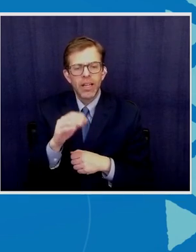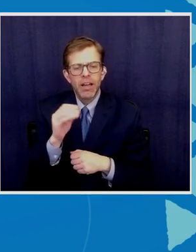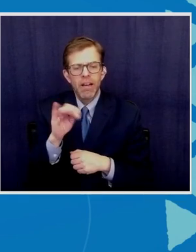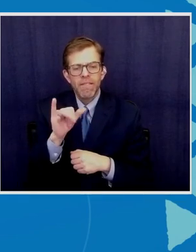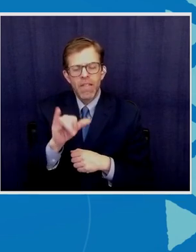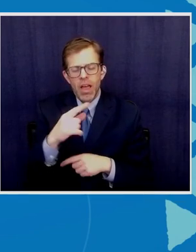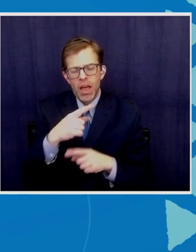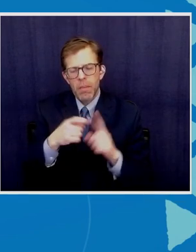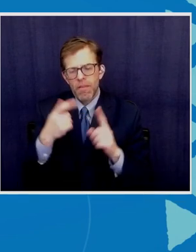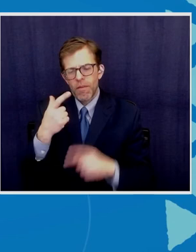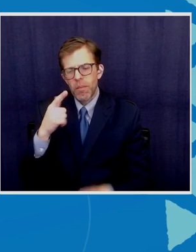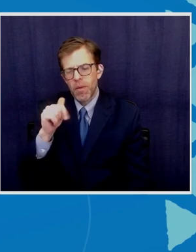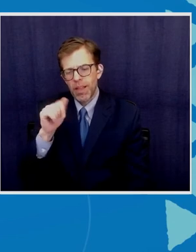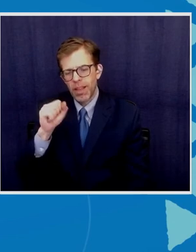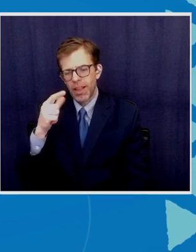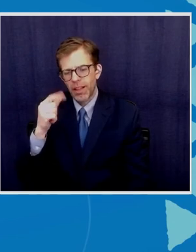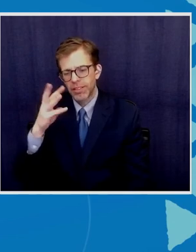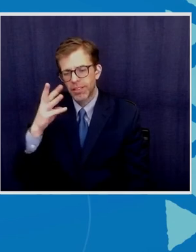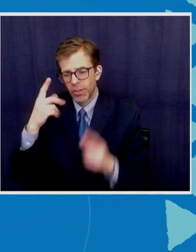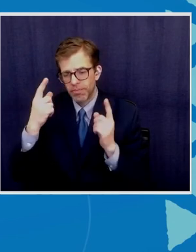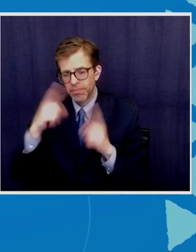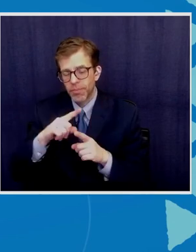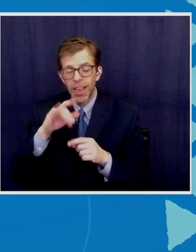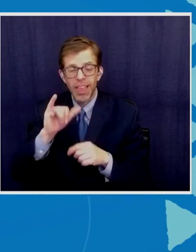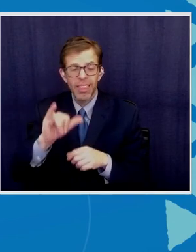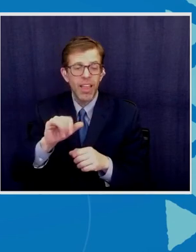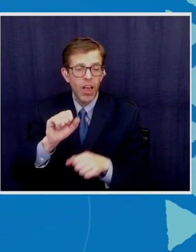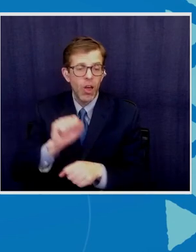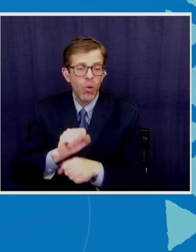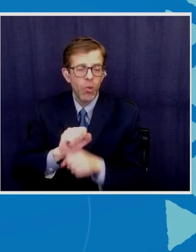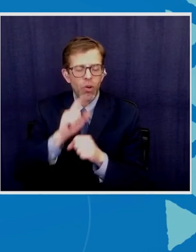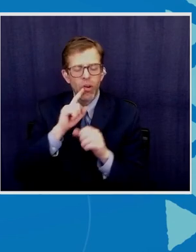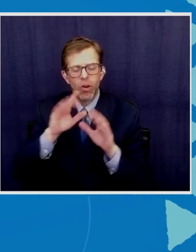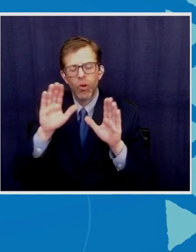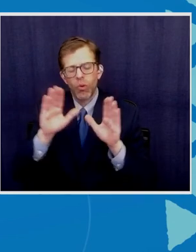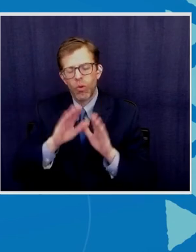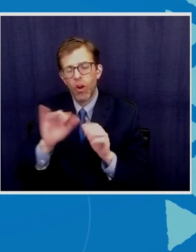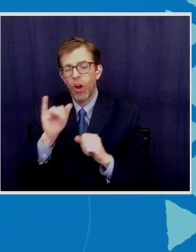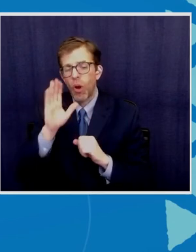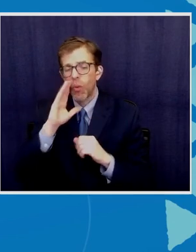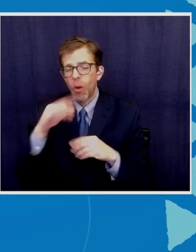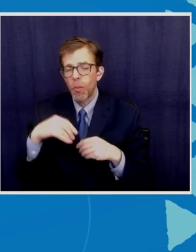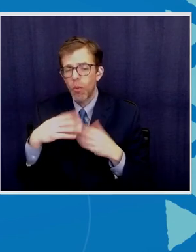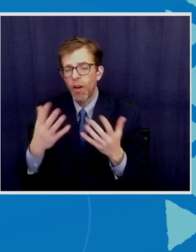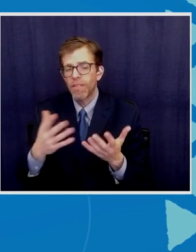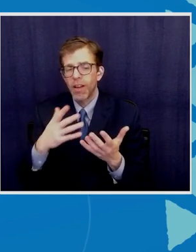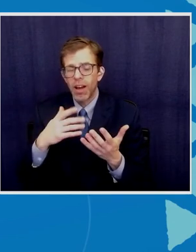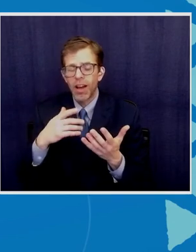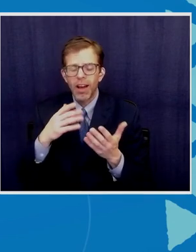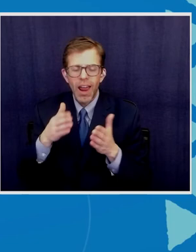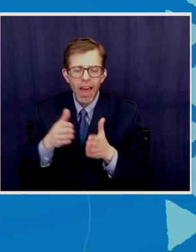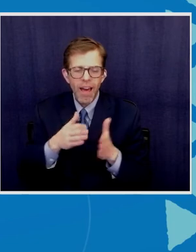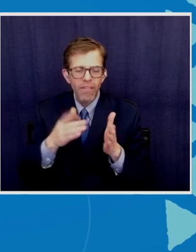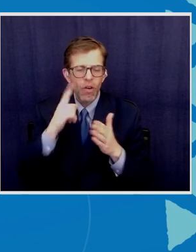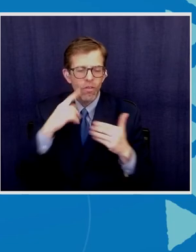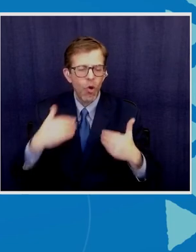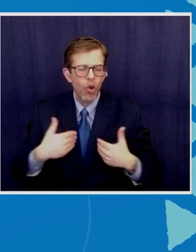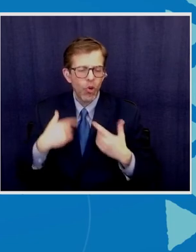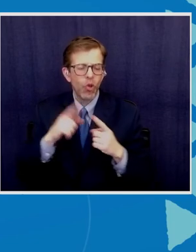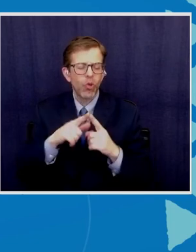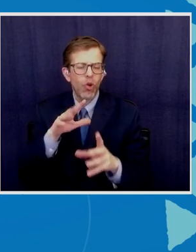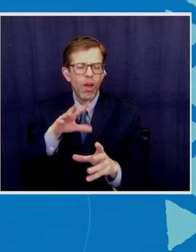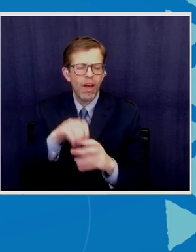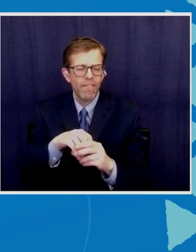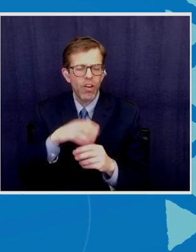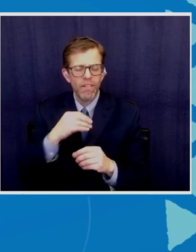Glasgow and I think such initiatives are great and they also provide avenues for the youth to get involved in to have a sense